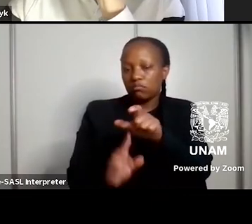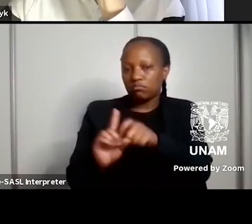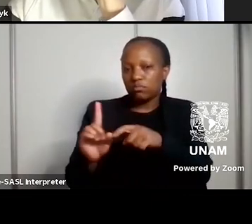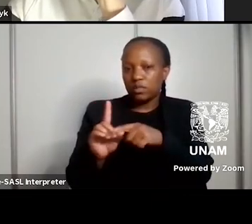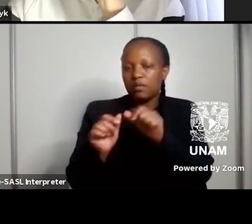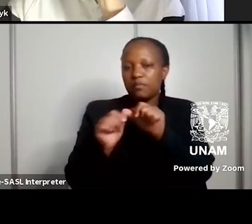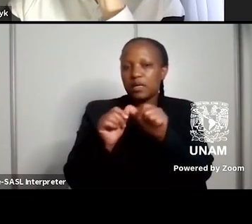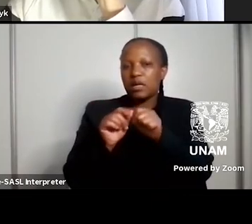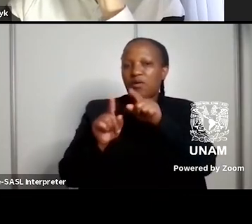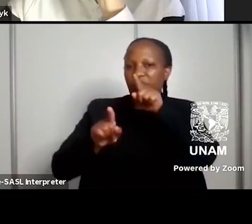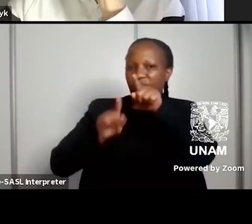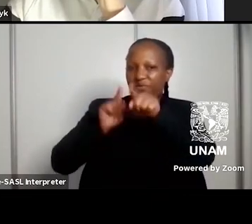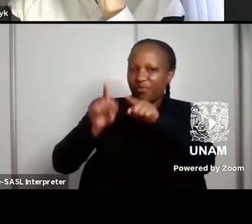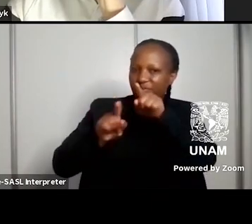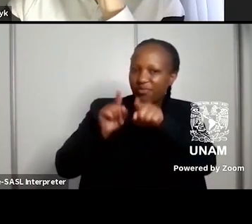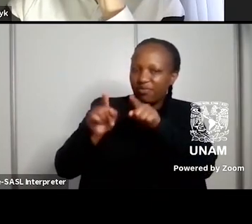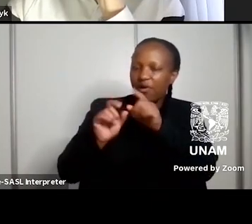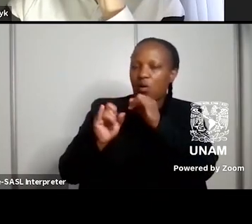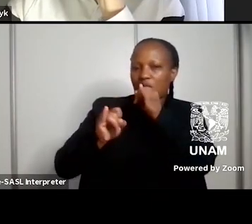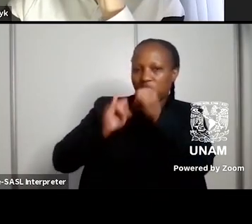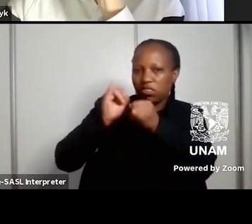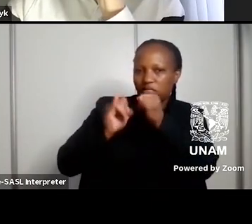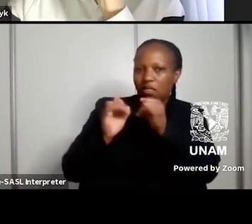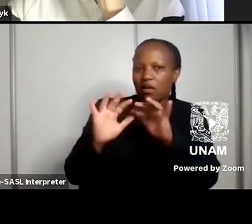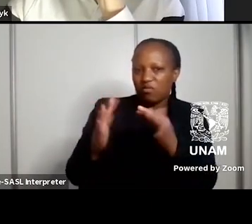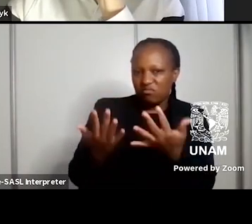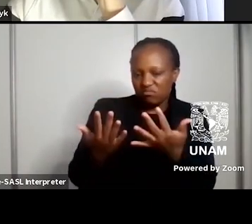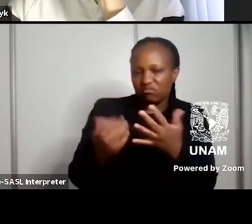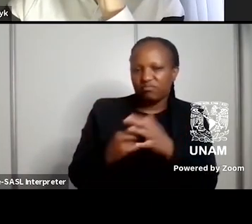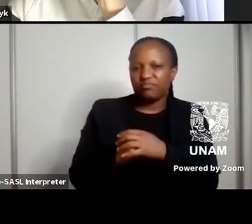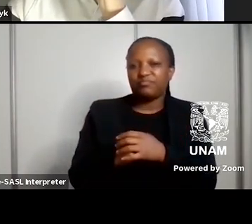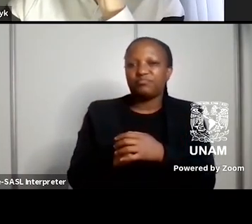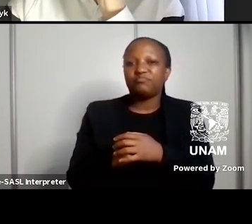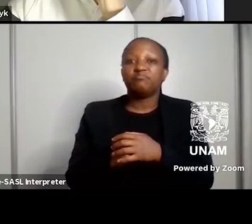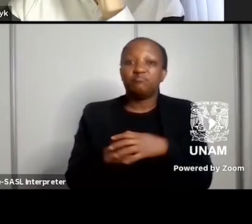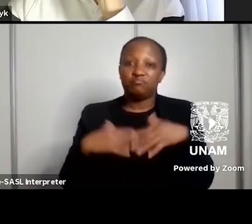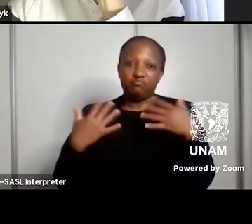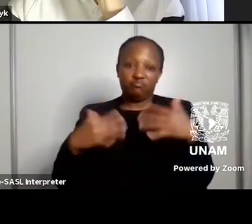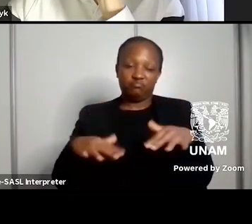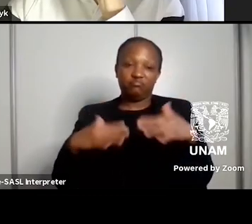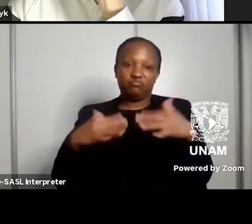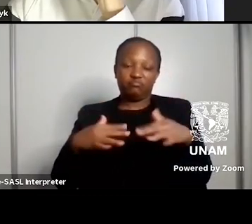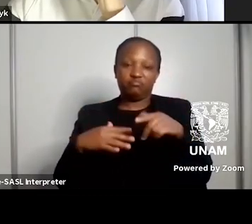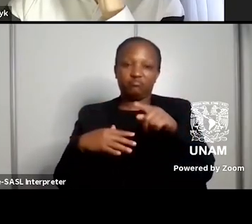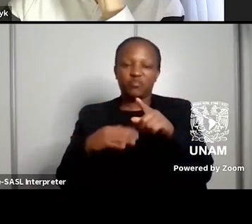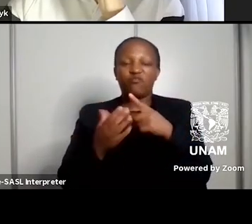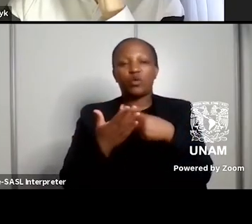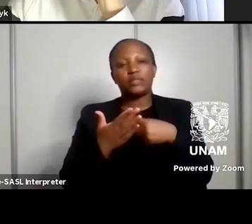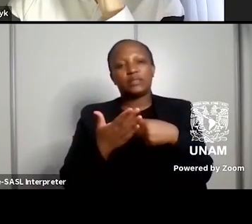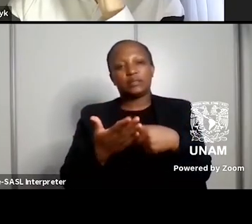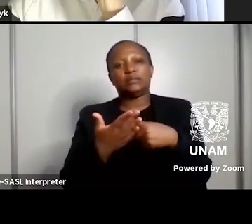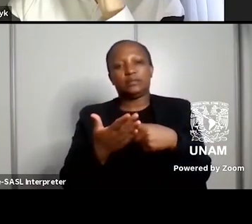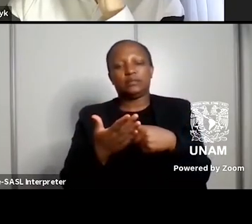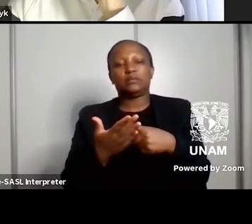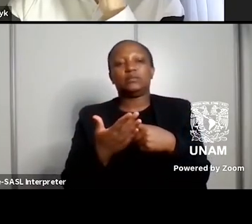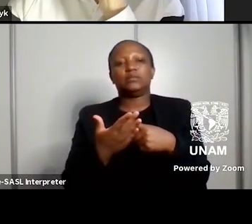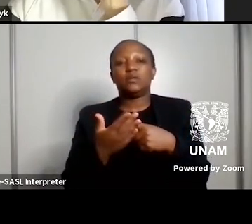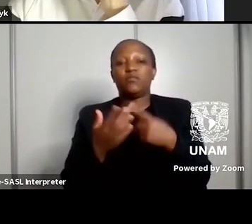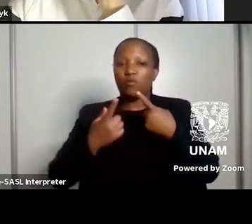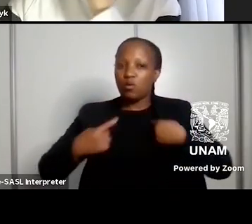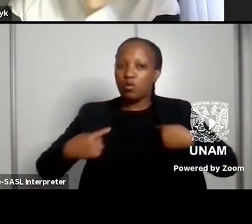actually I think that's a very um rich vein of of of of uh discussion for us um